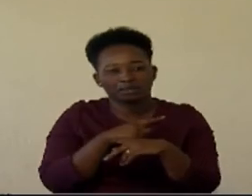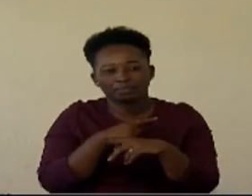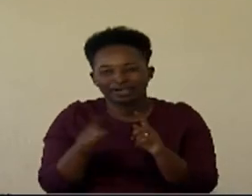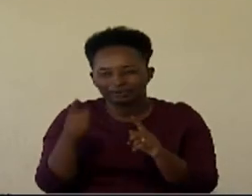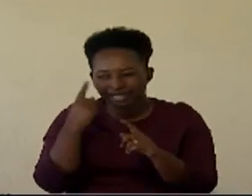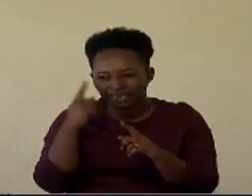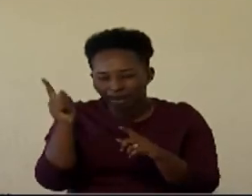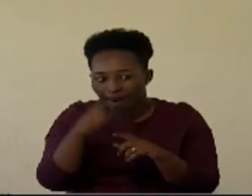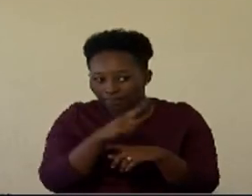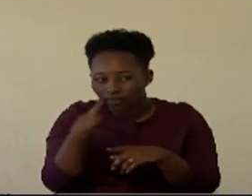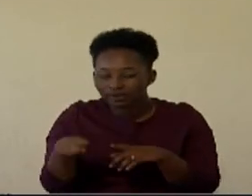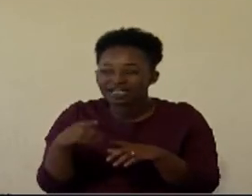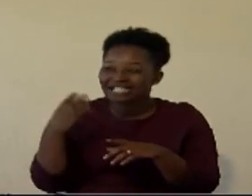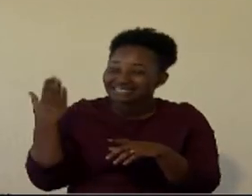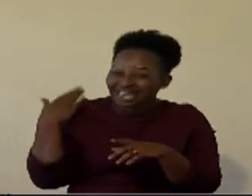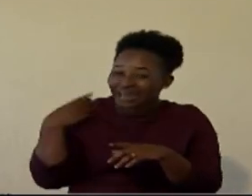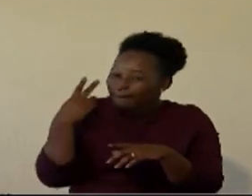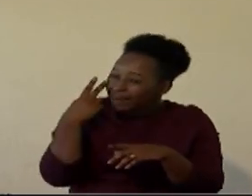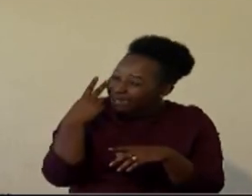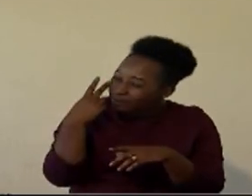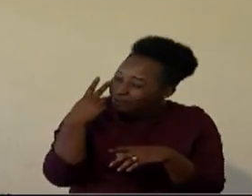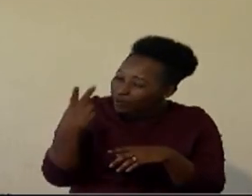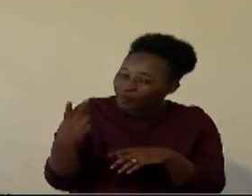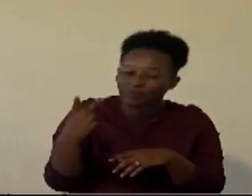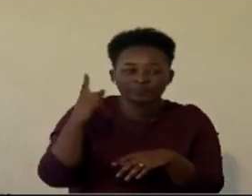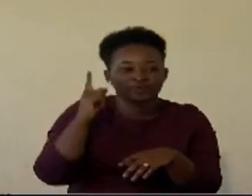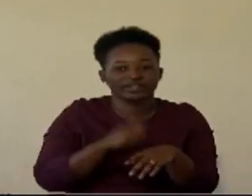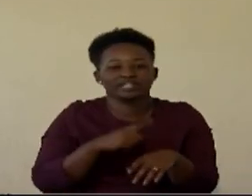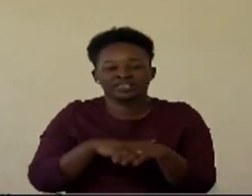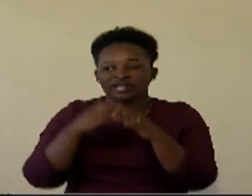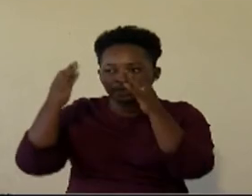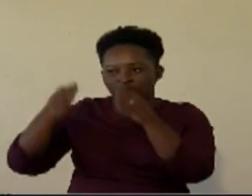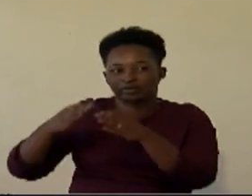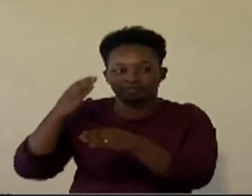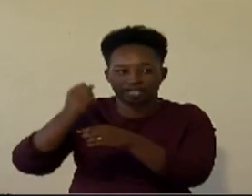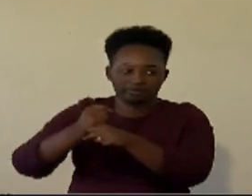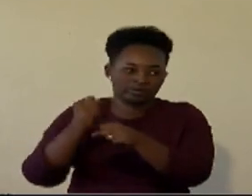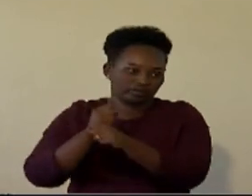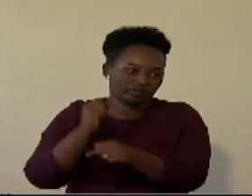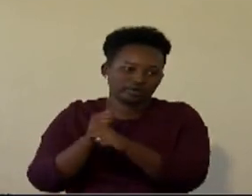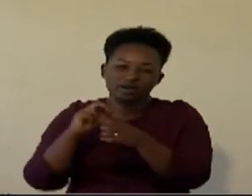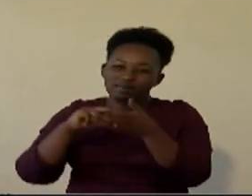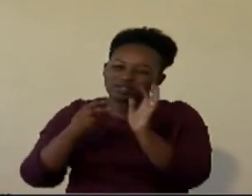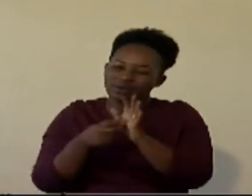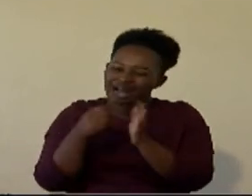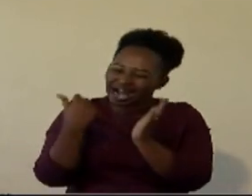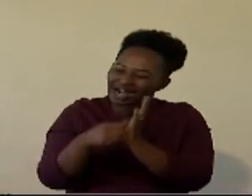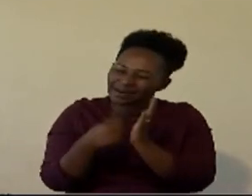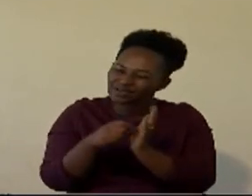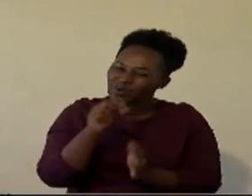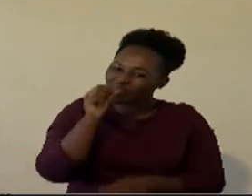right away from the beginning when the plane was being manufactured. Meaning that this small problem